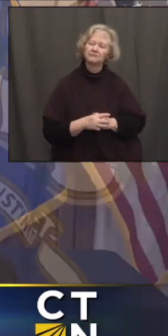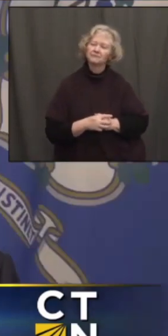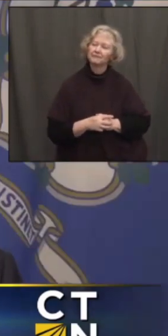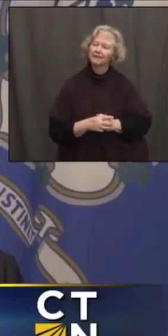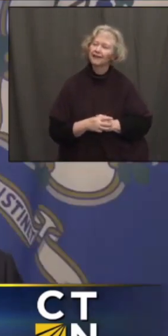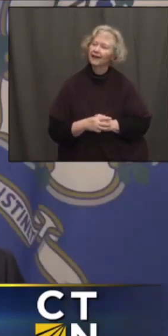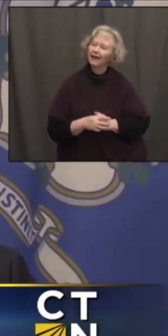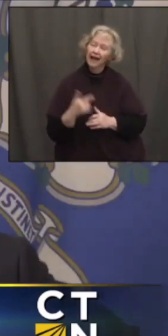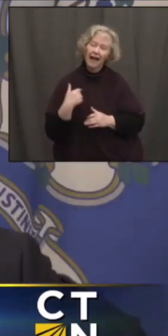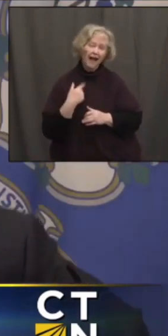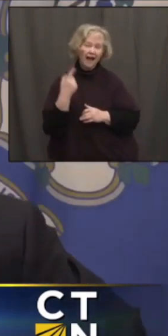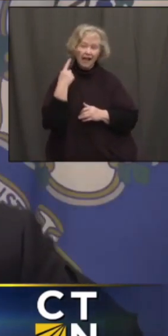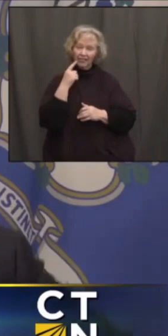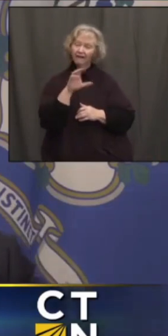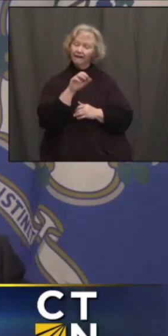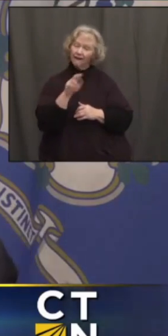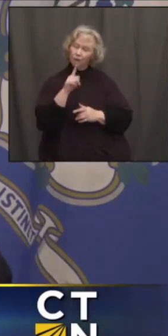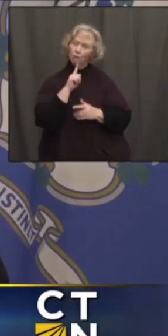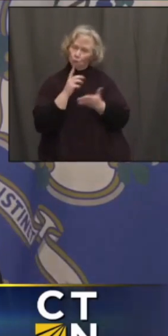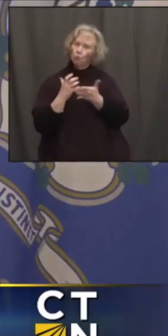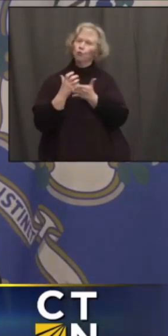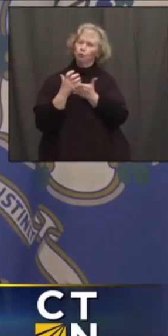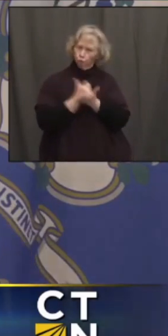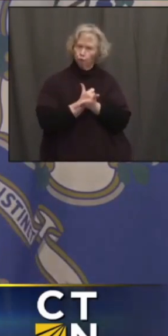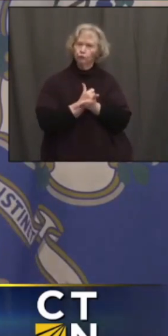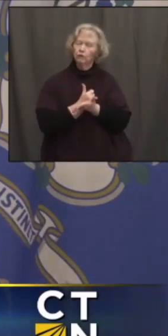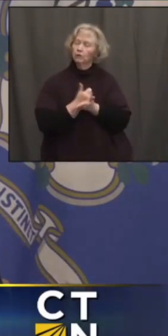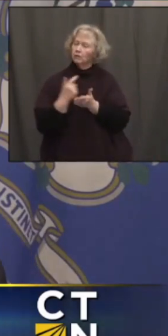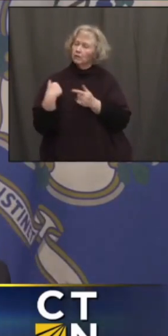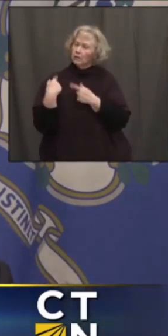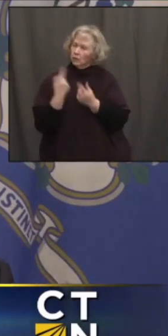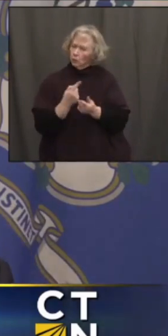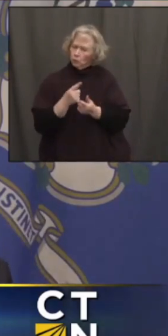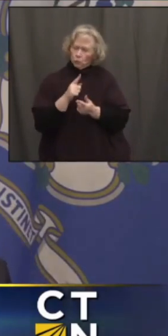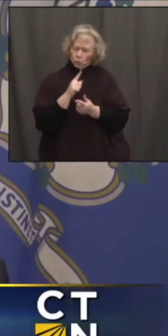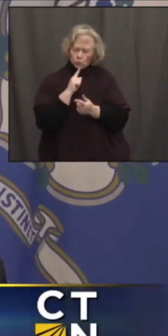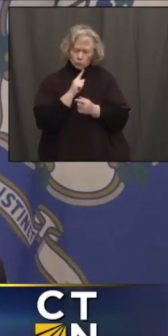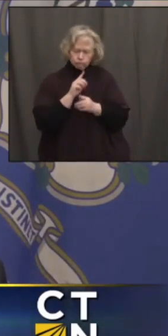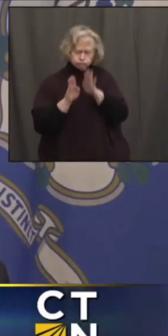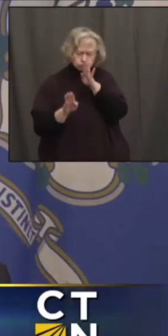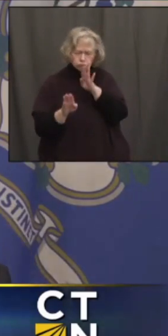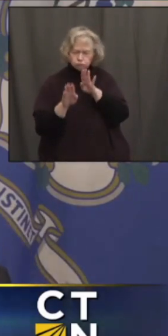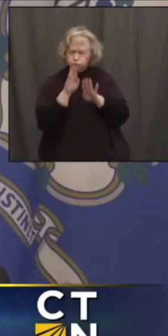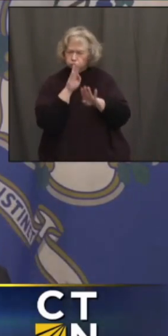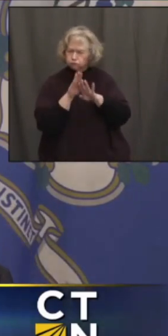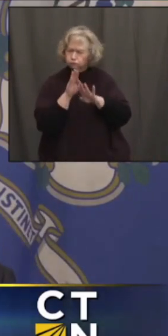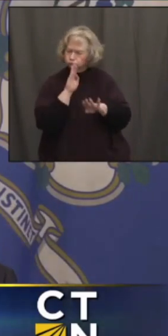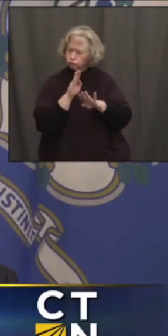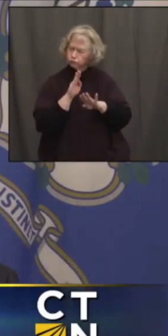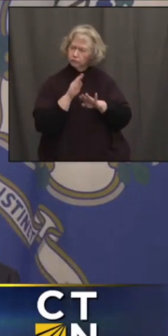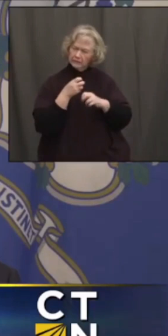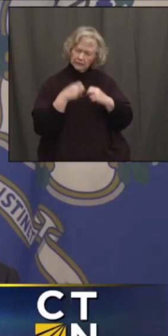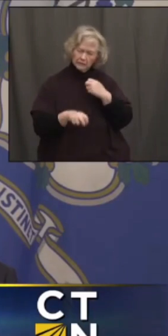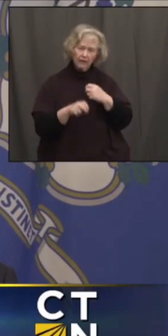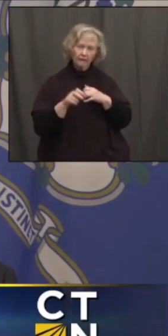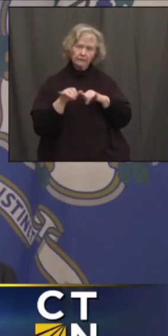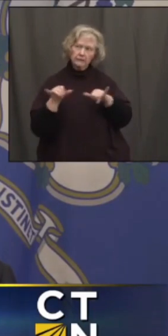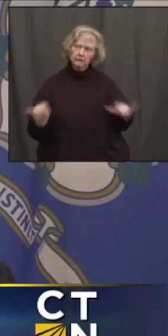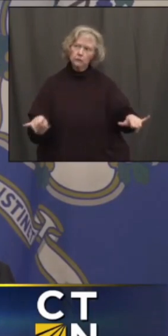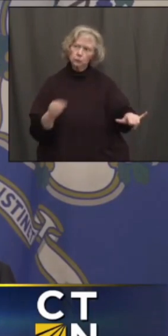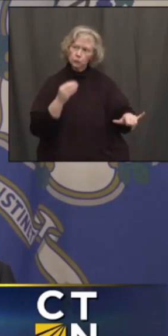I think Connecticut has earned it. You know, it's been tough, and people have been frustrated. They've been a shelter at home, and